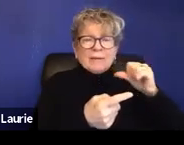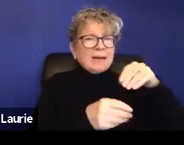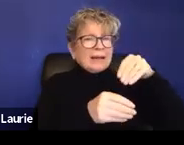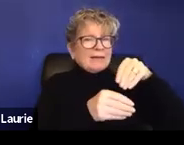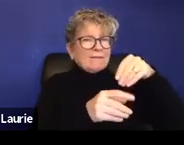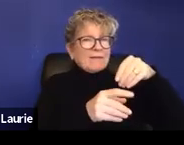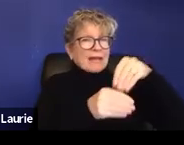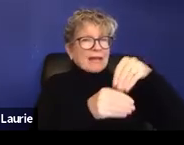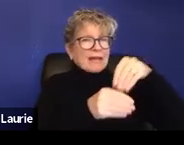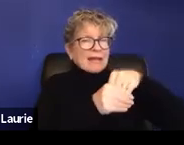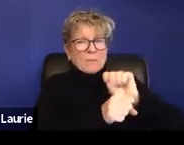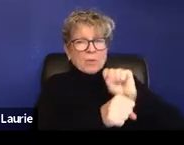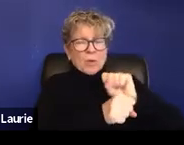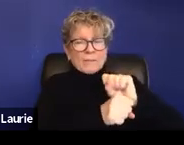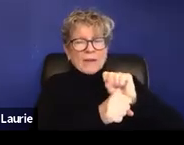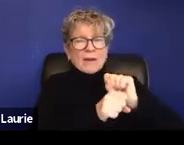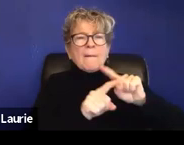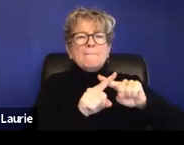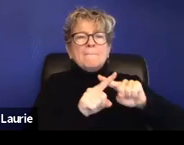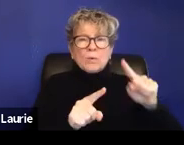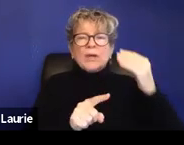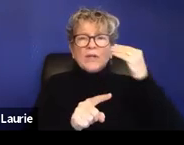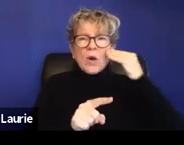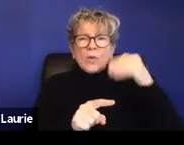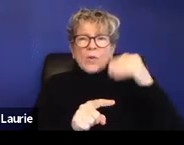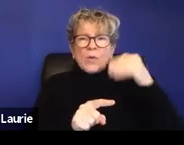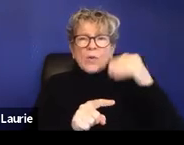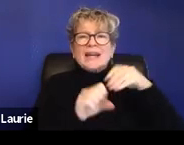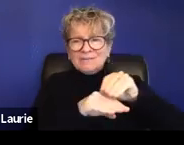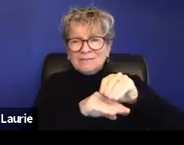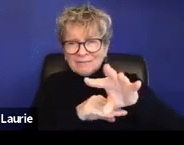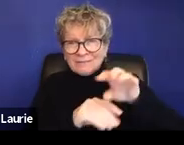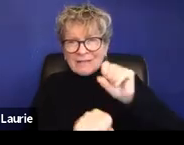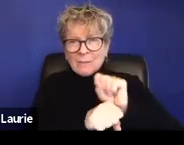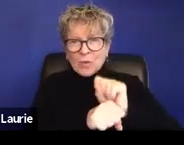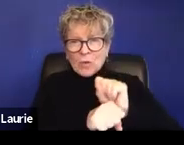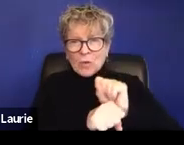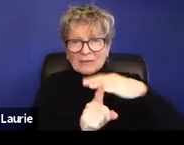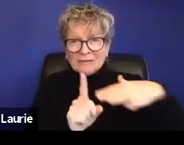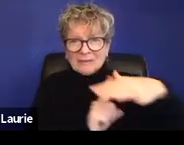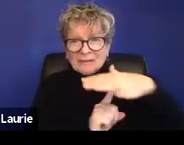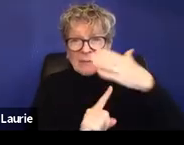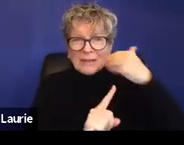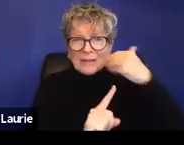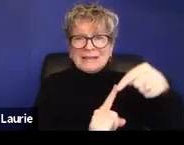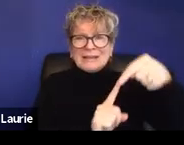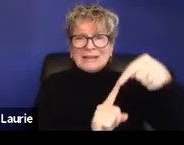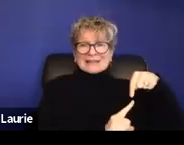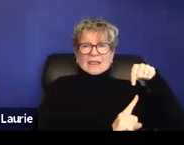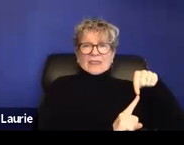are these employment consequences that a survivor can also experience because of the sexual assault. Um,